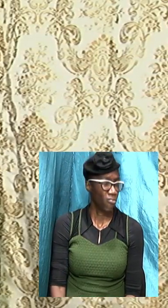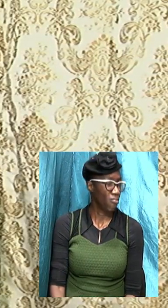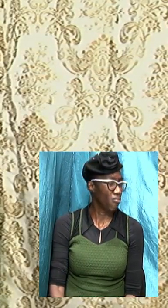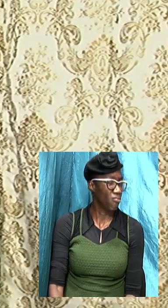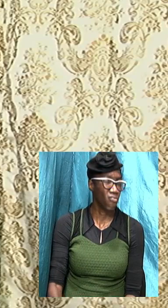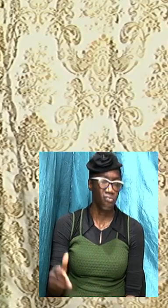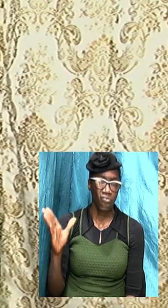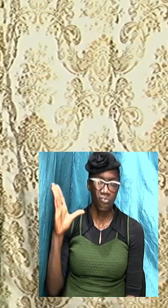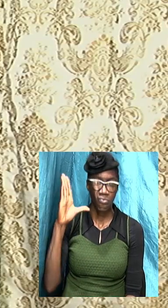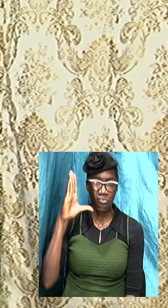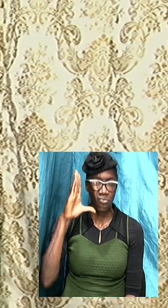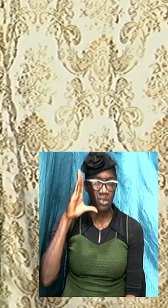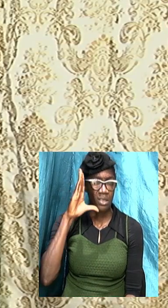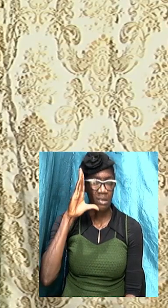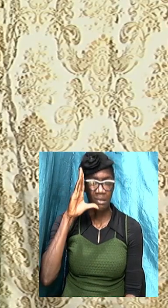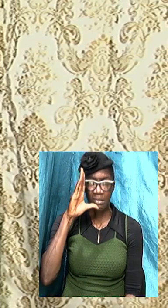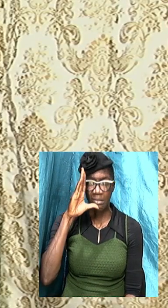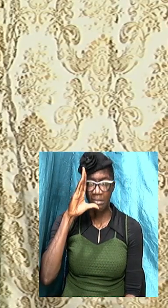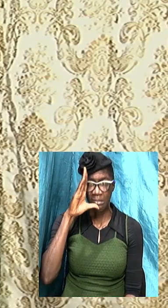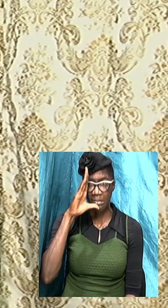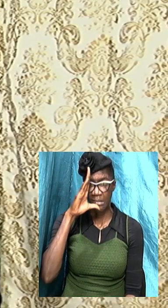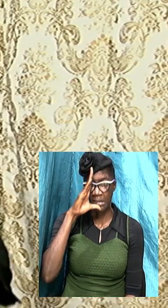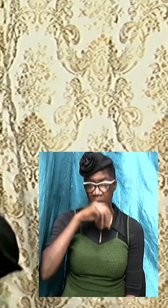if thou be the son of God